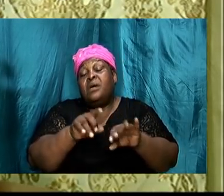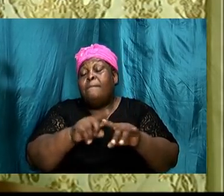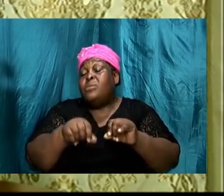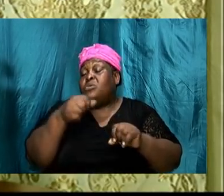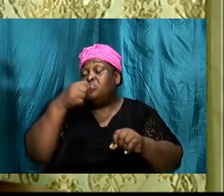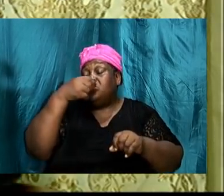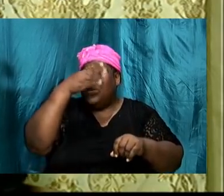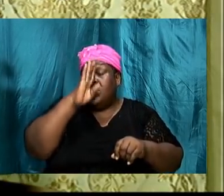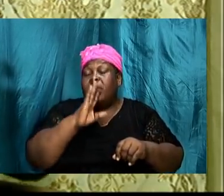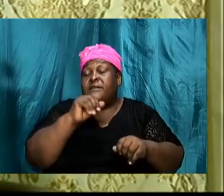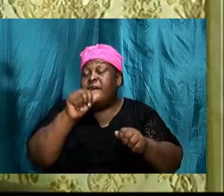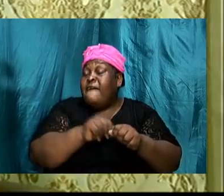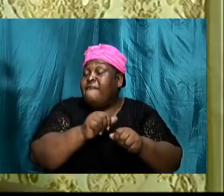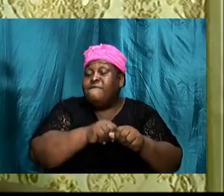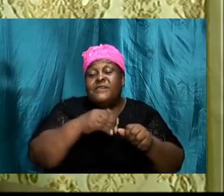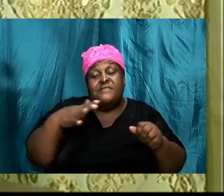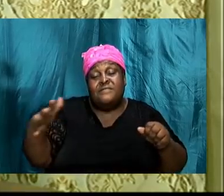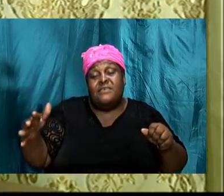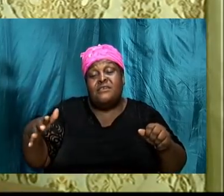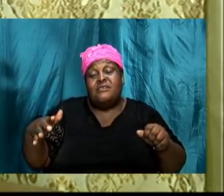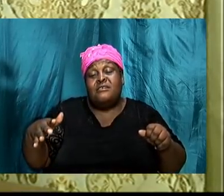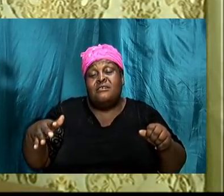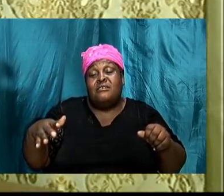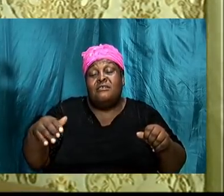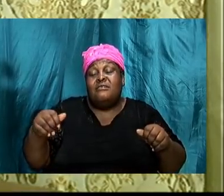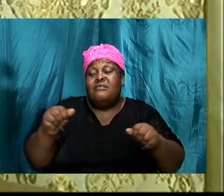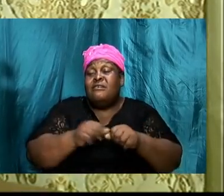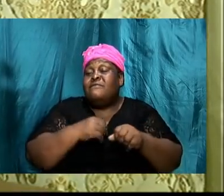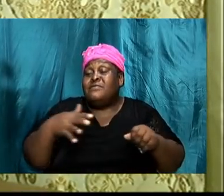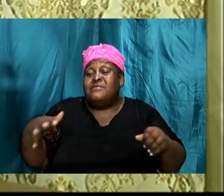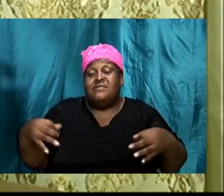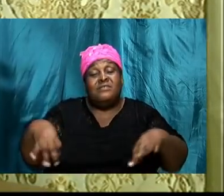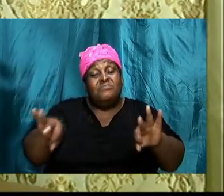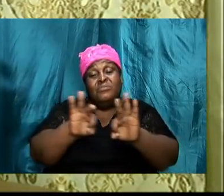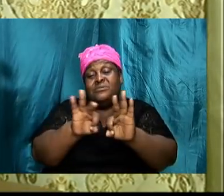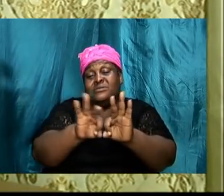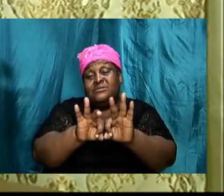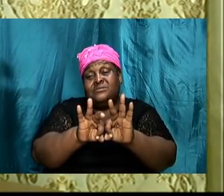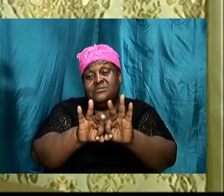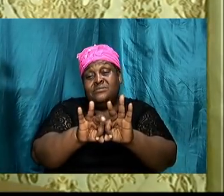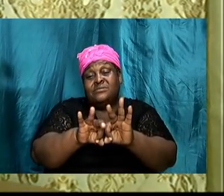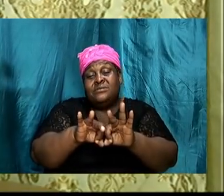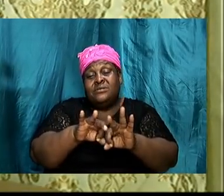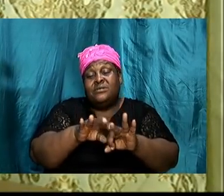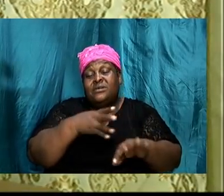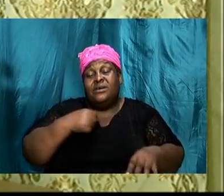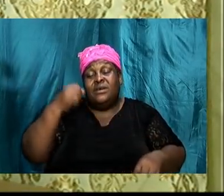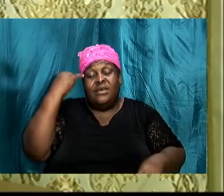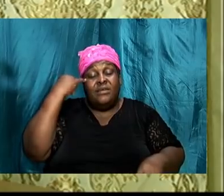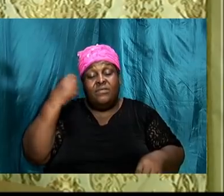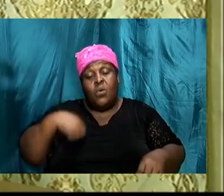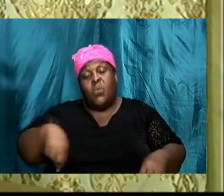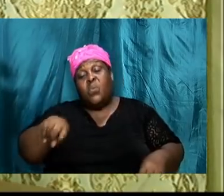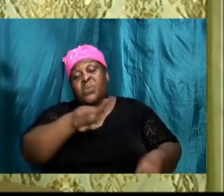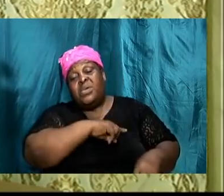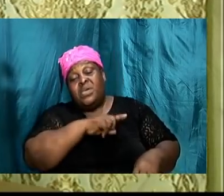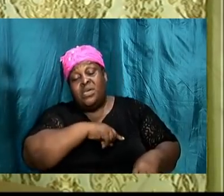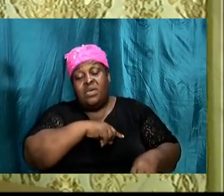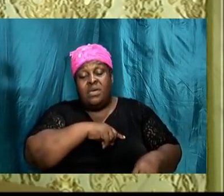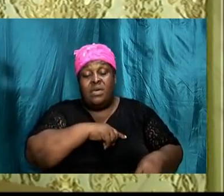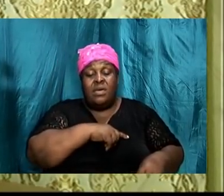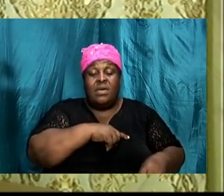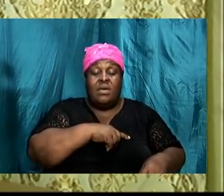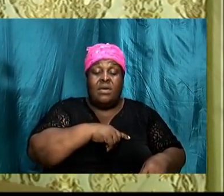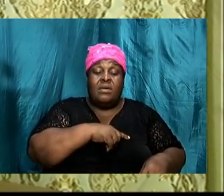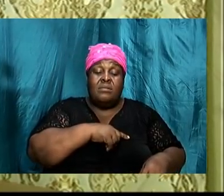God everything is important and if we are desirous of